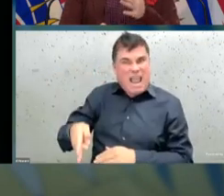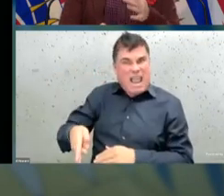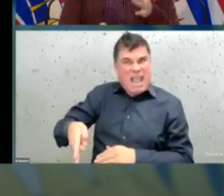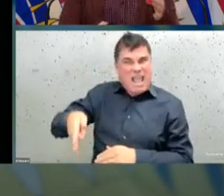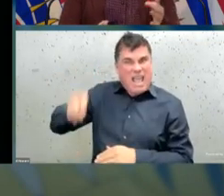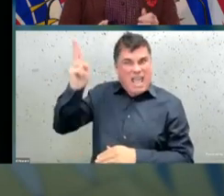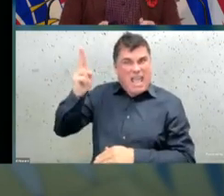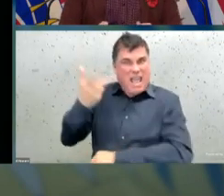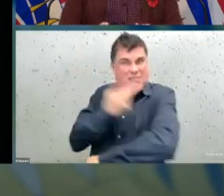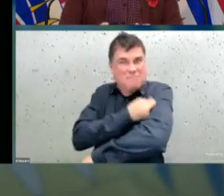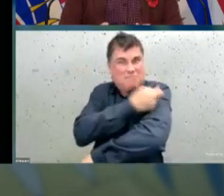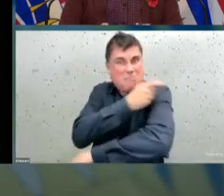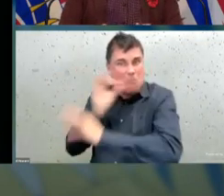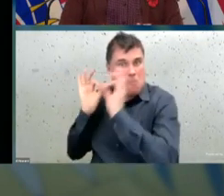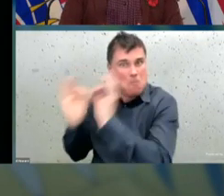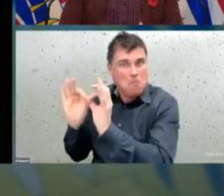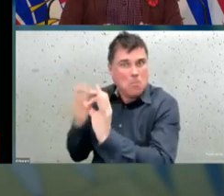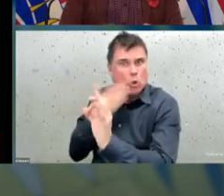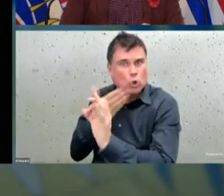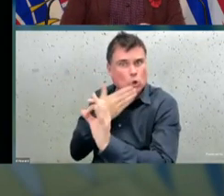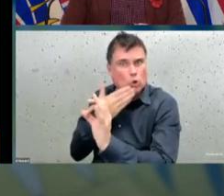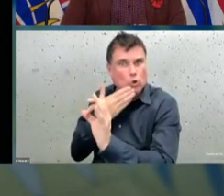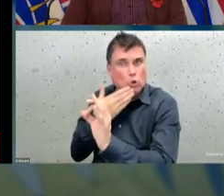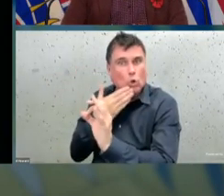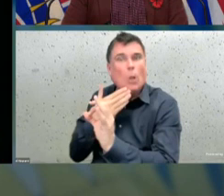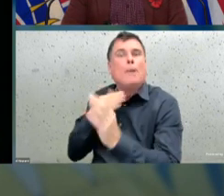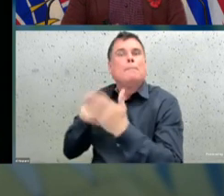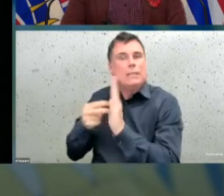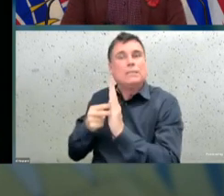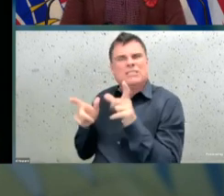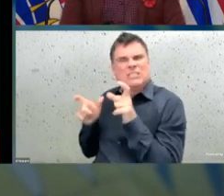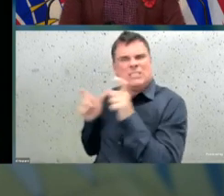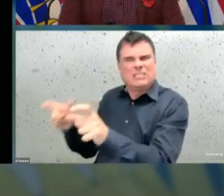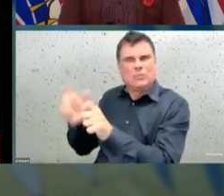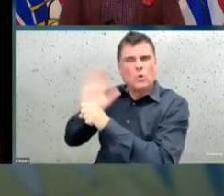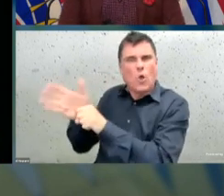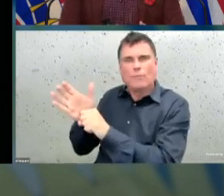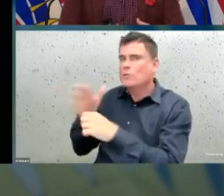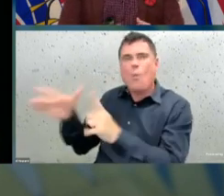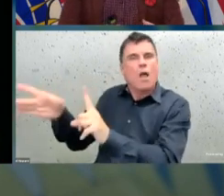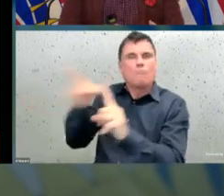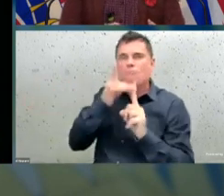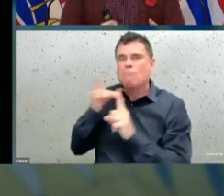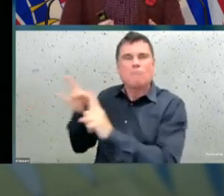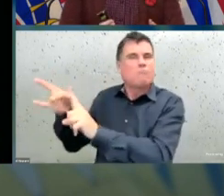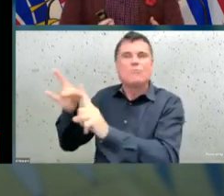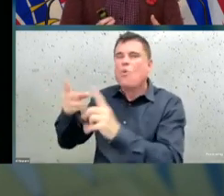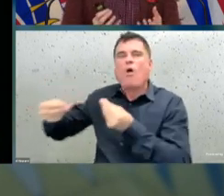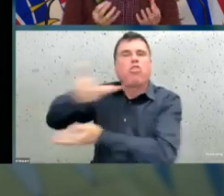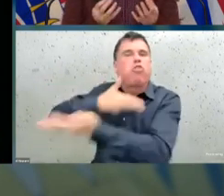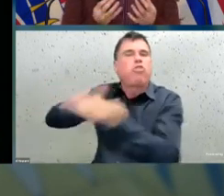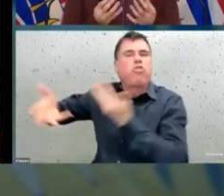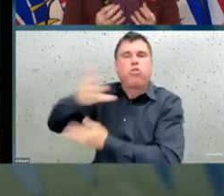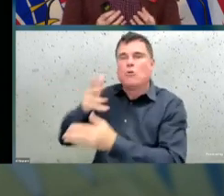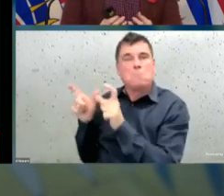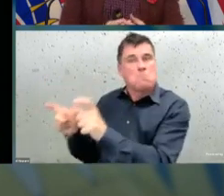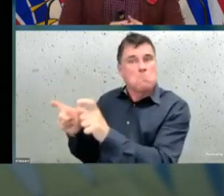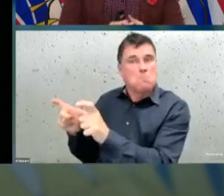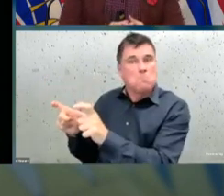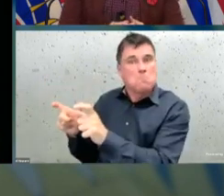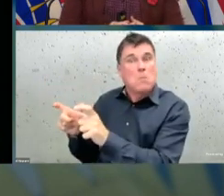mild illness in some people. So when we look at then the proportion of people who are